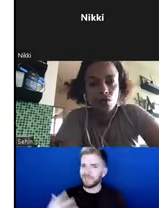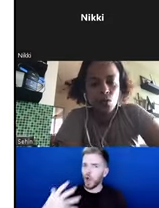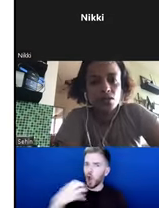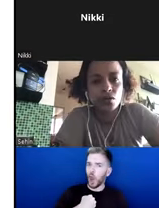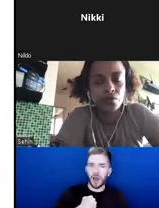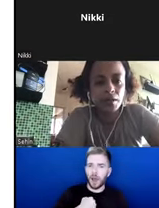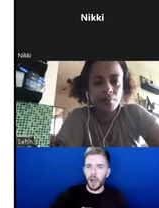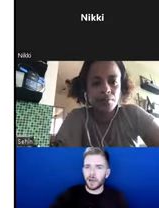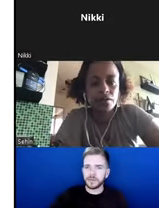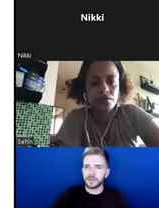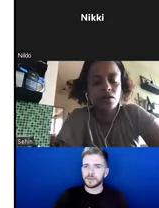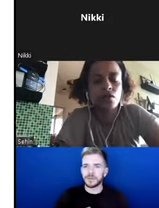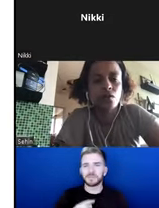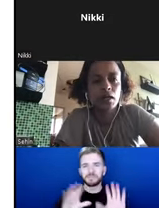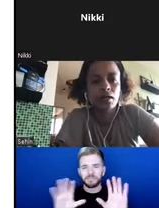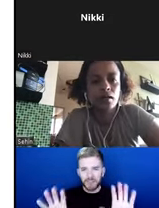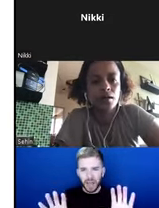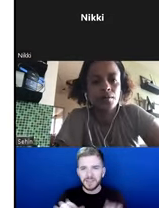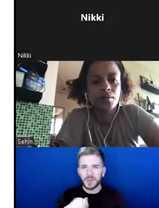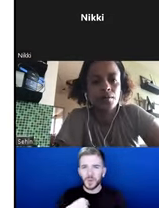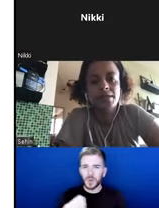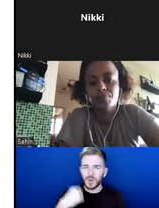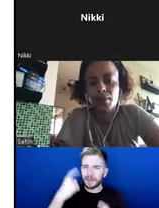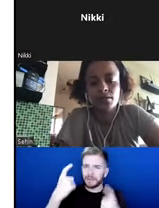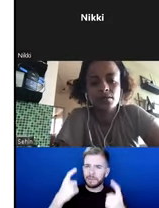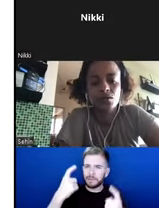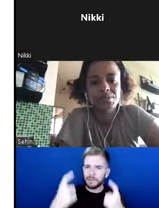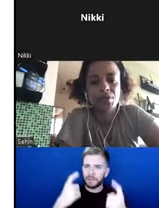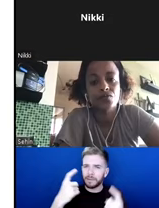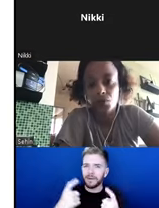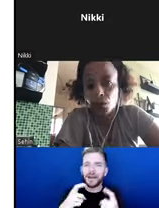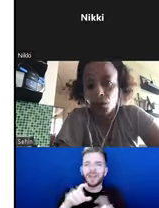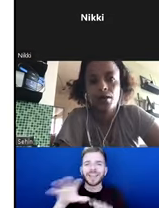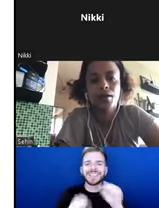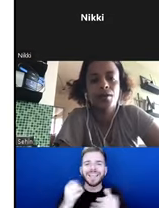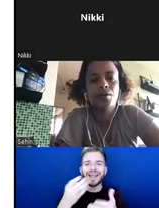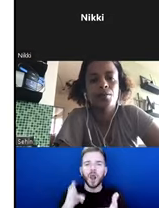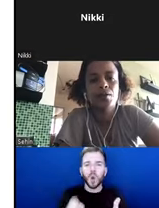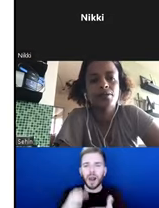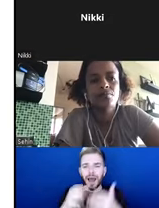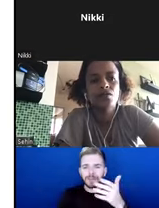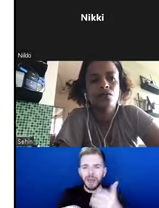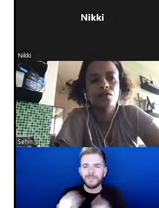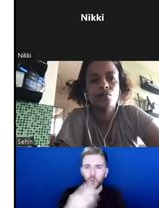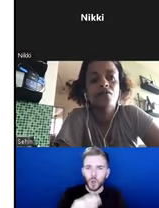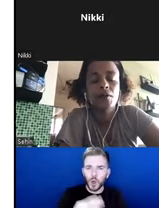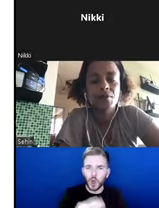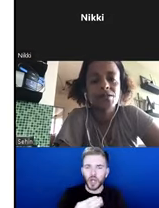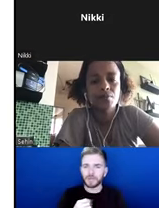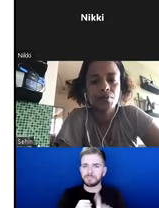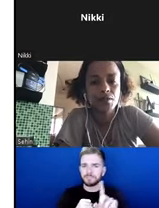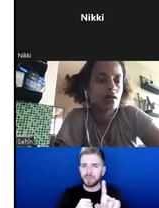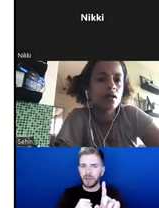We're quite slow on the kind of the decolonial aspects of the work. But in terms of Ethiopian